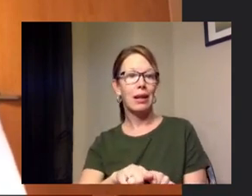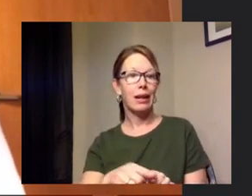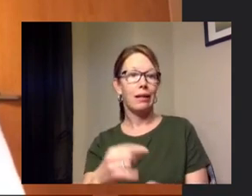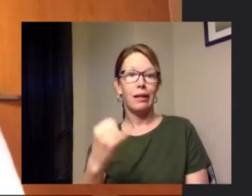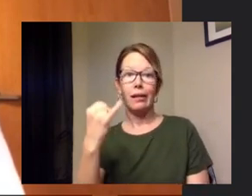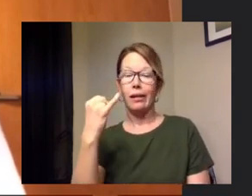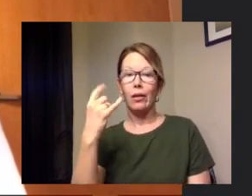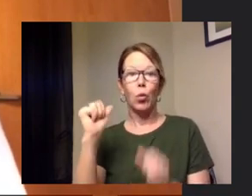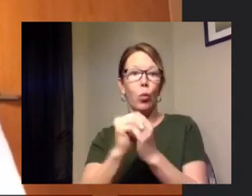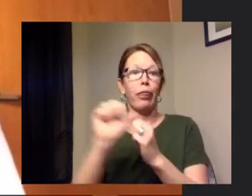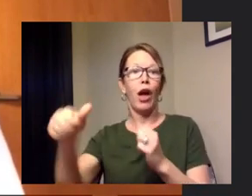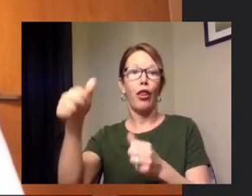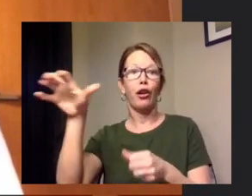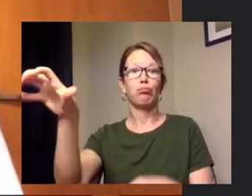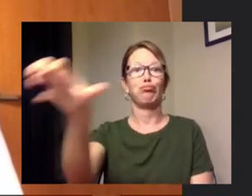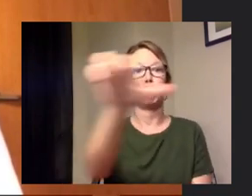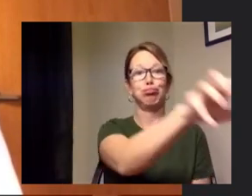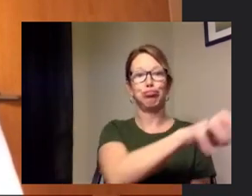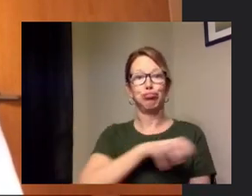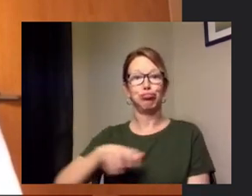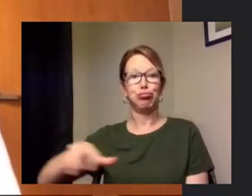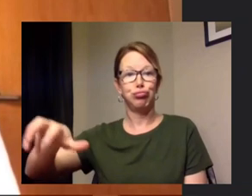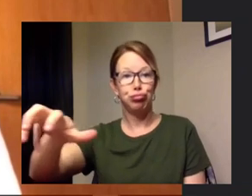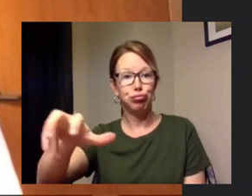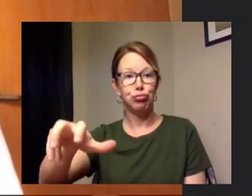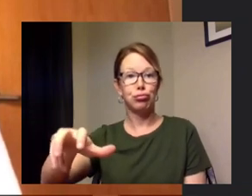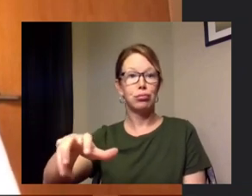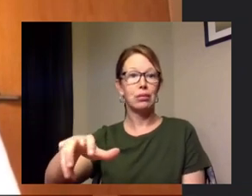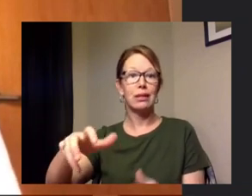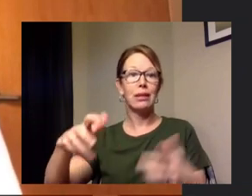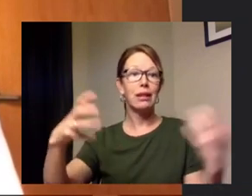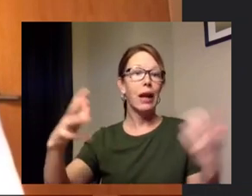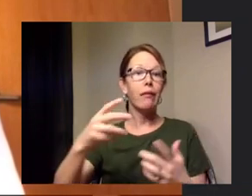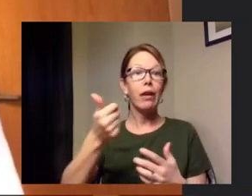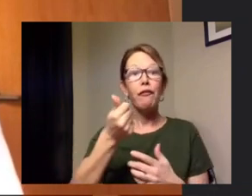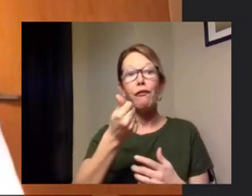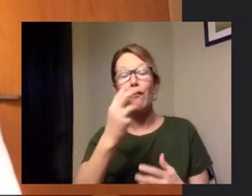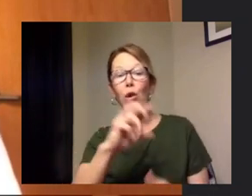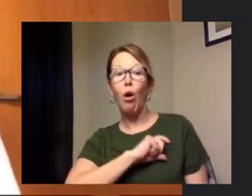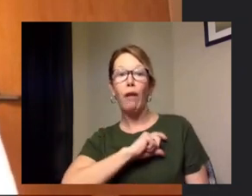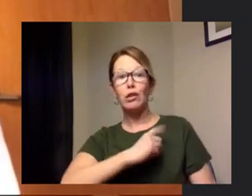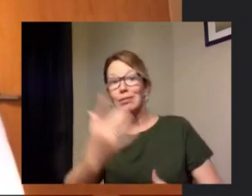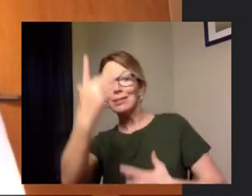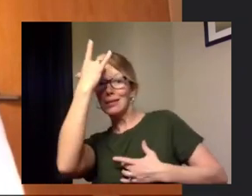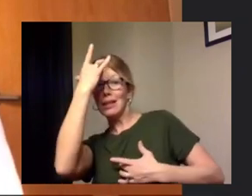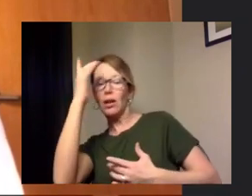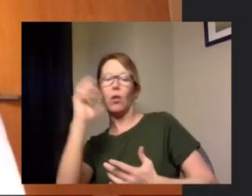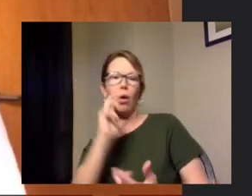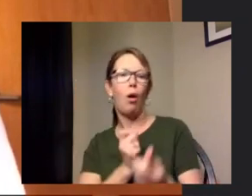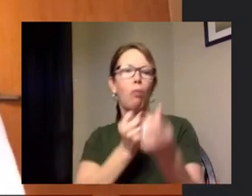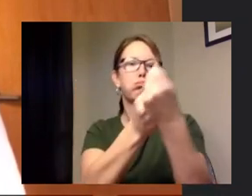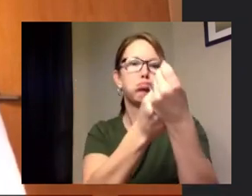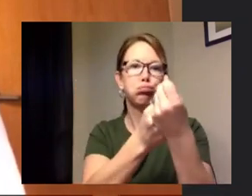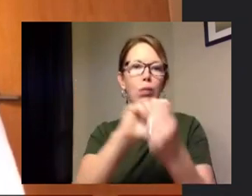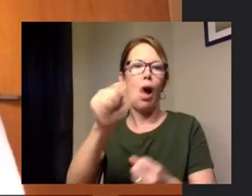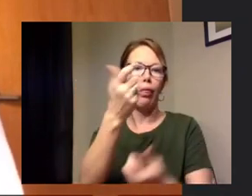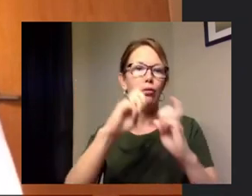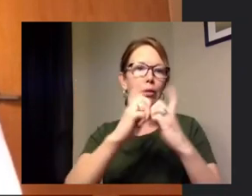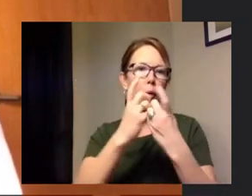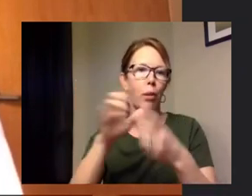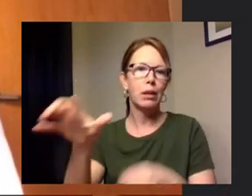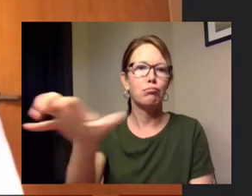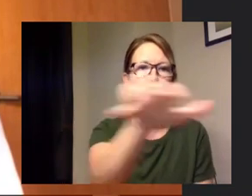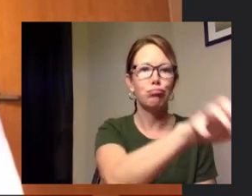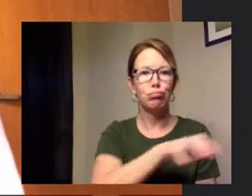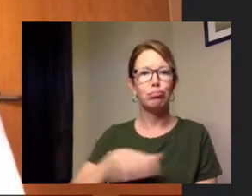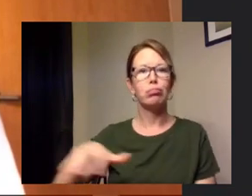you know a few officers end up out because they're ill we'll be there to support the uh departments in our close proximity